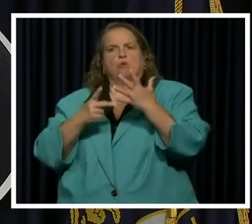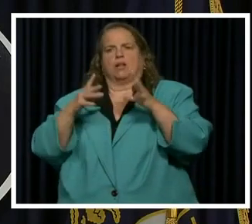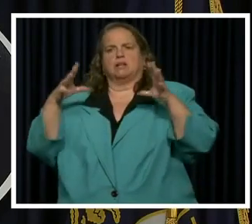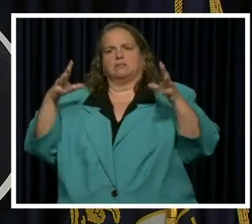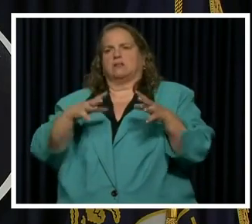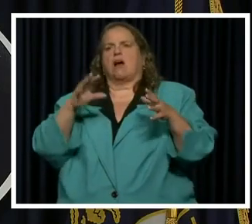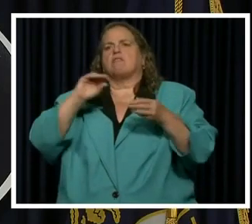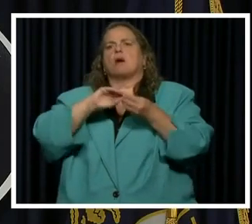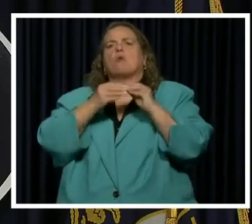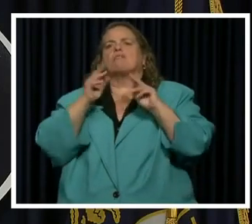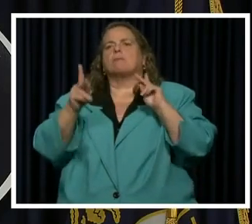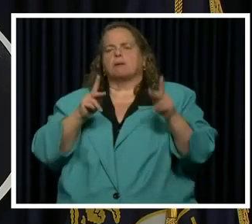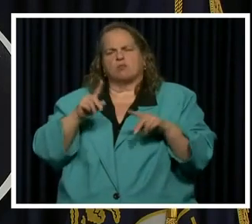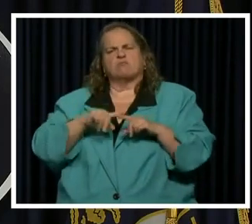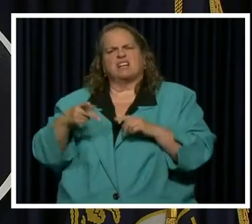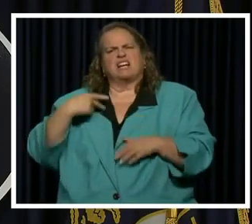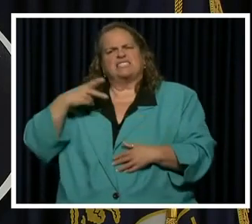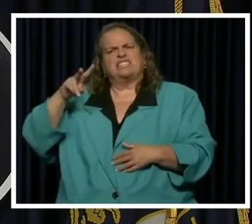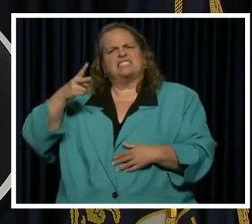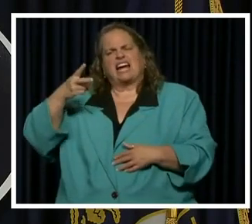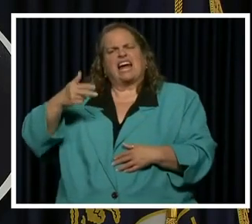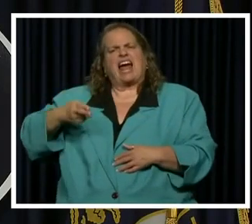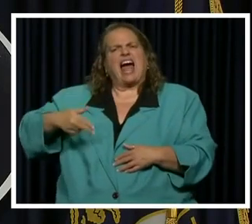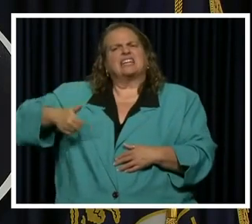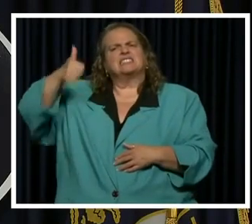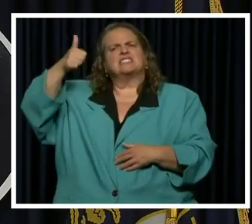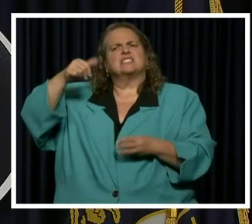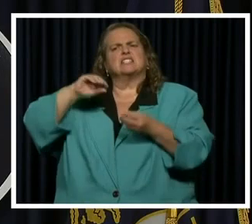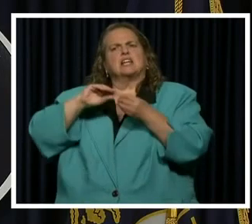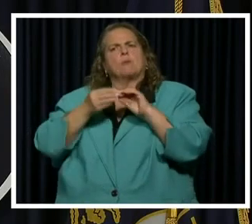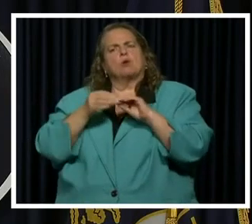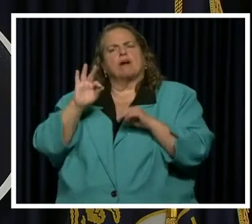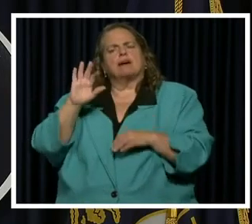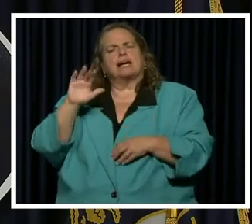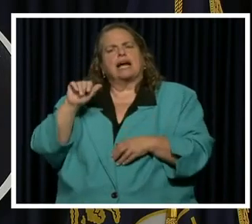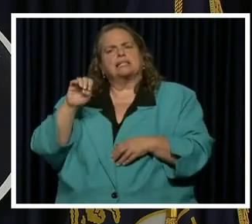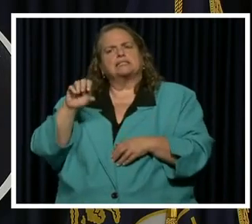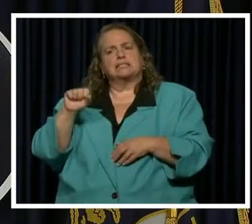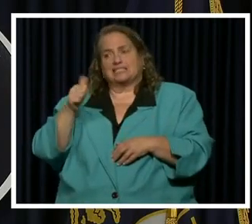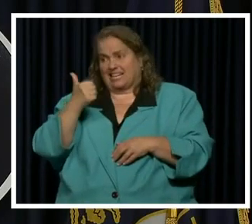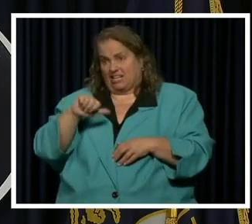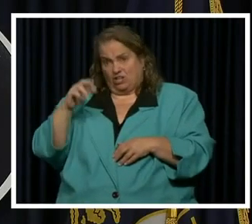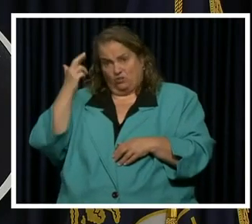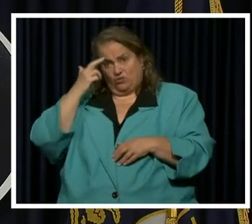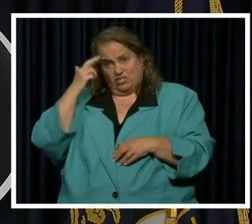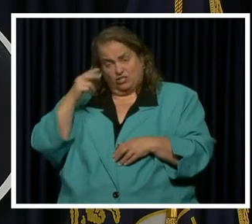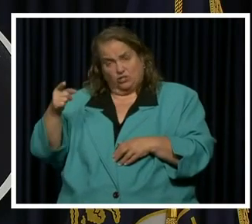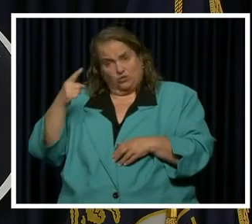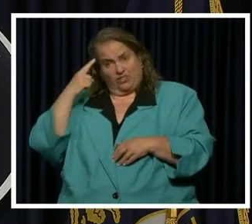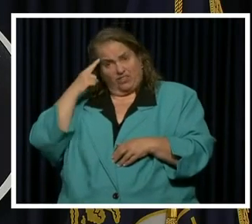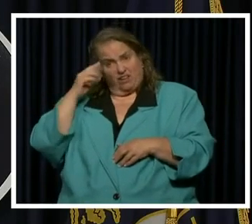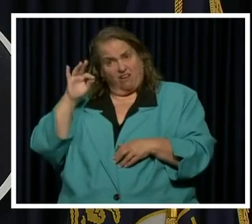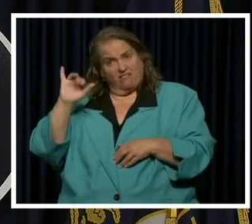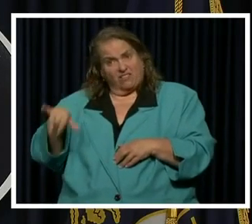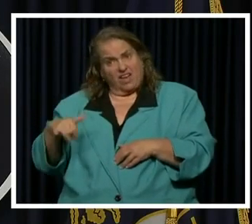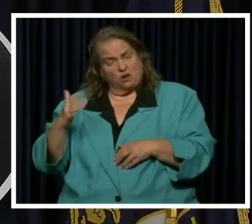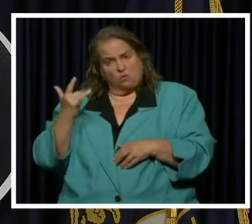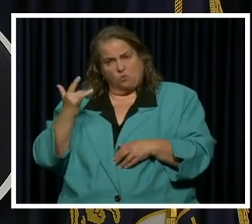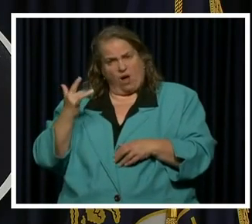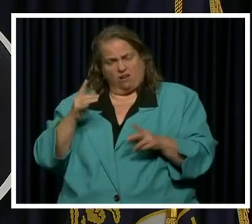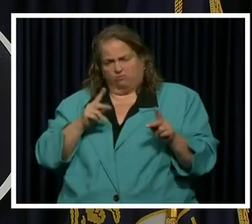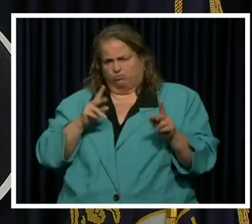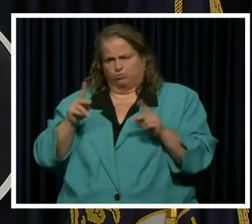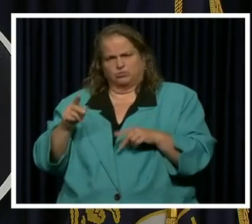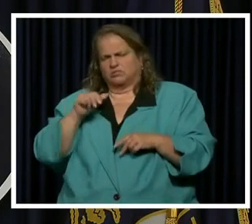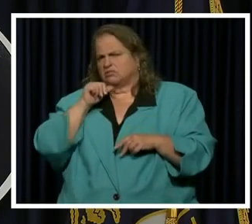cases. Um, any reason that you're able to track down for the disproportionate? So the question is about Warren County.